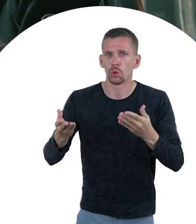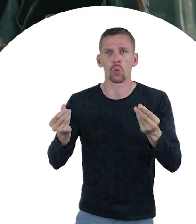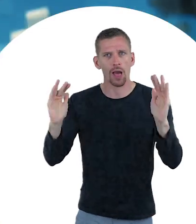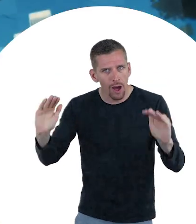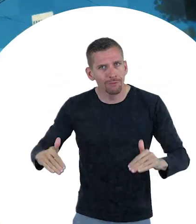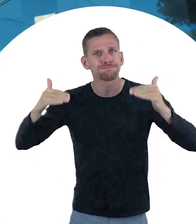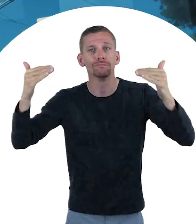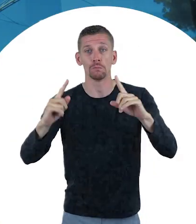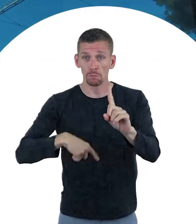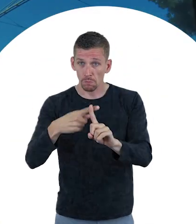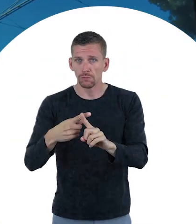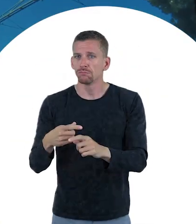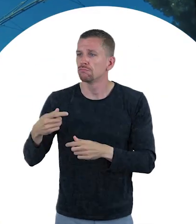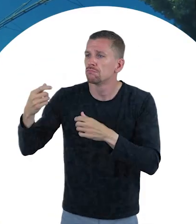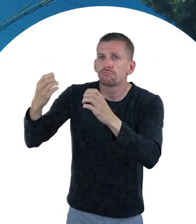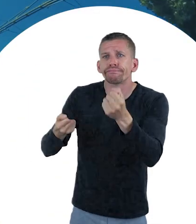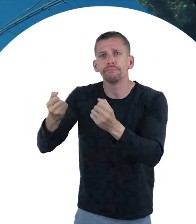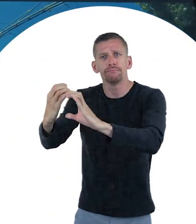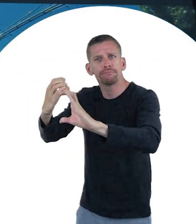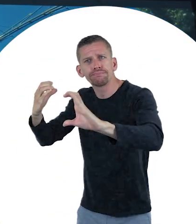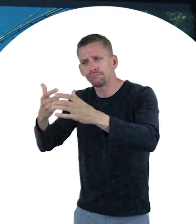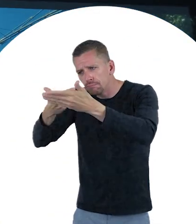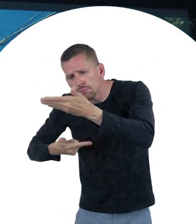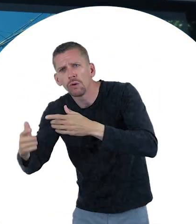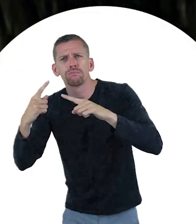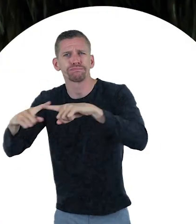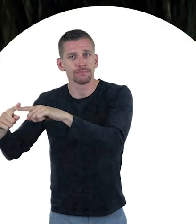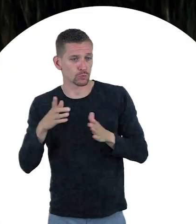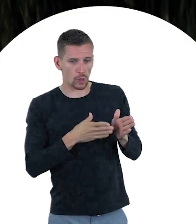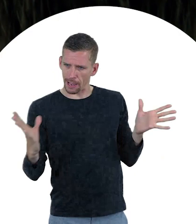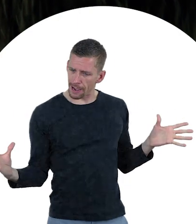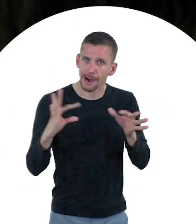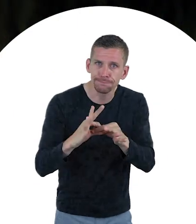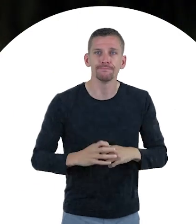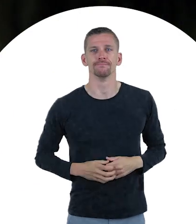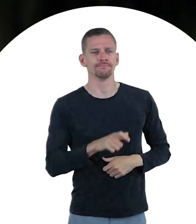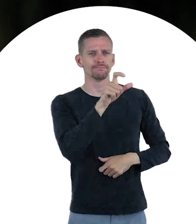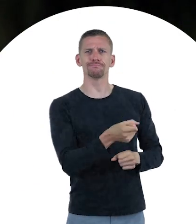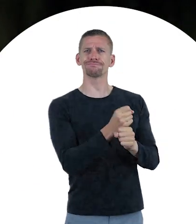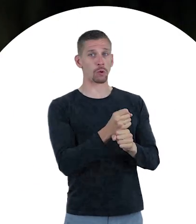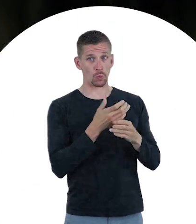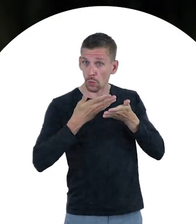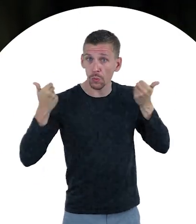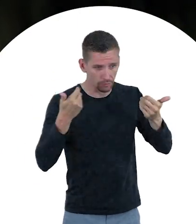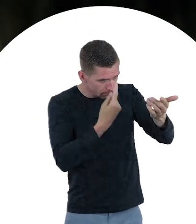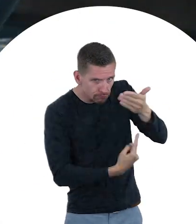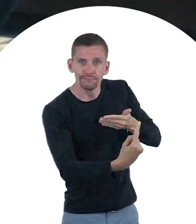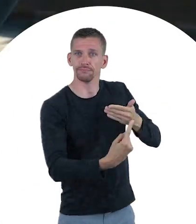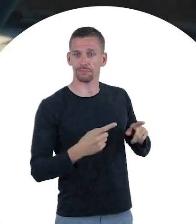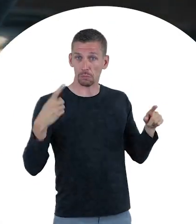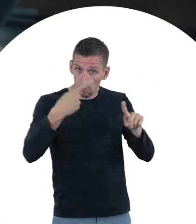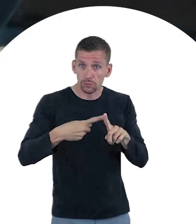quality, hybridisation between railways and public transport, the new potential offered by driverless trains,